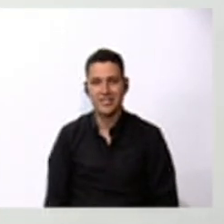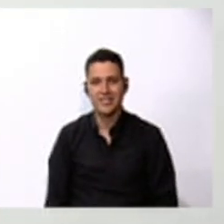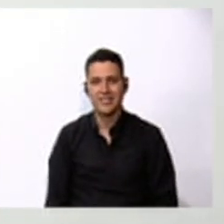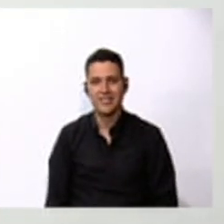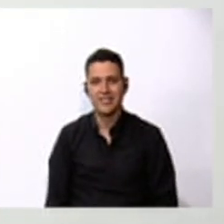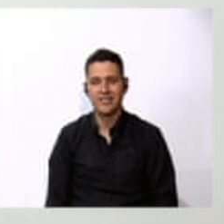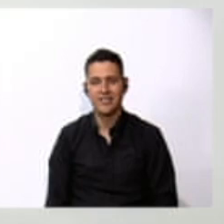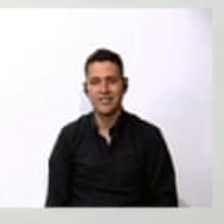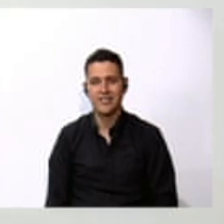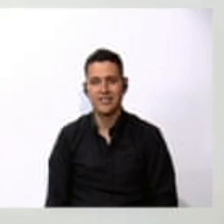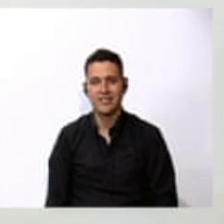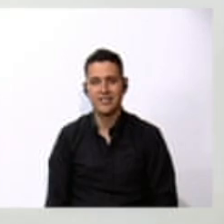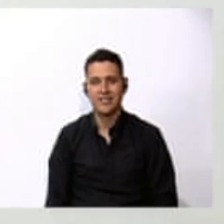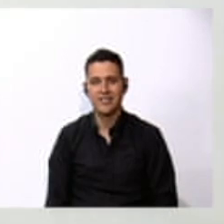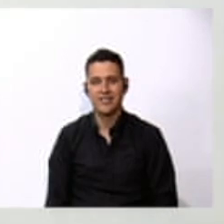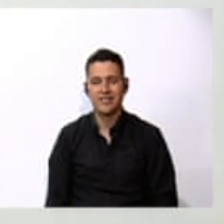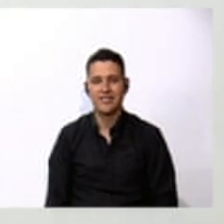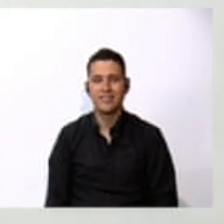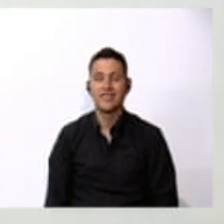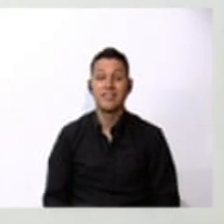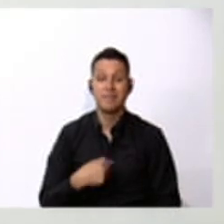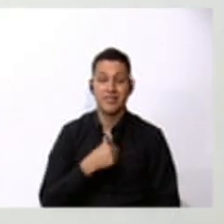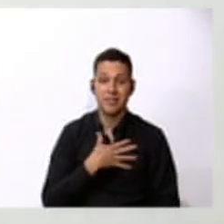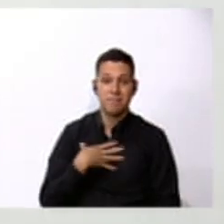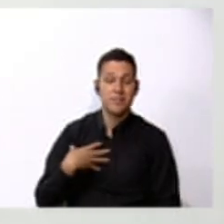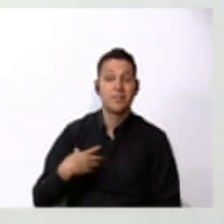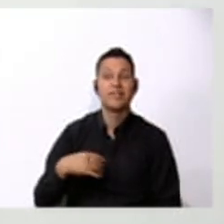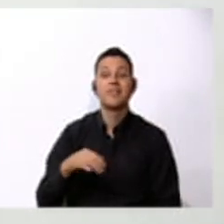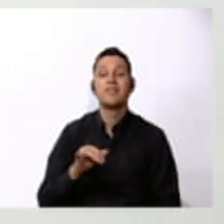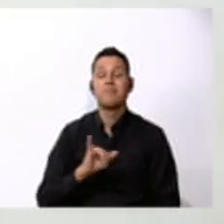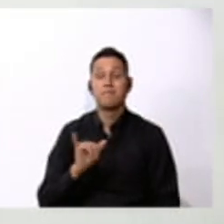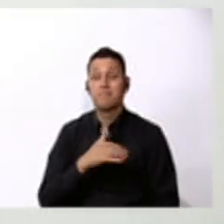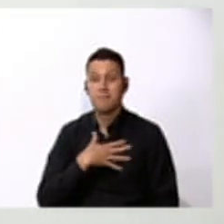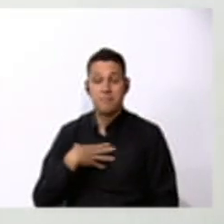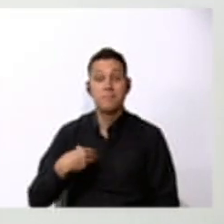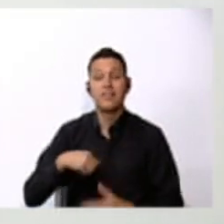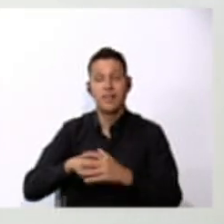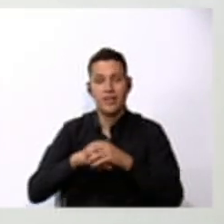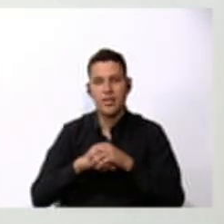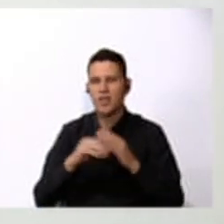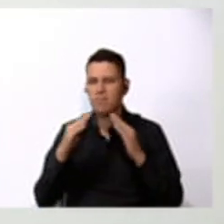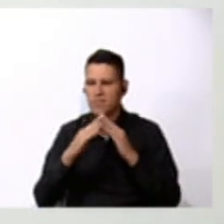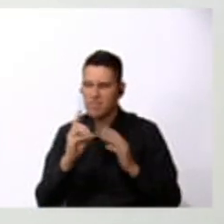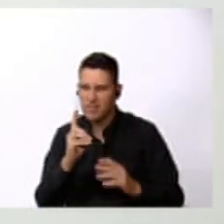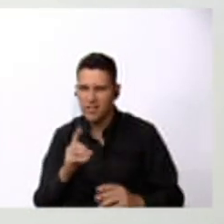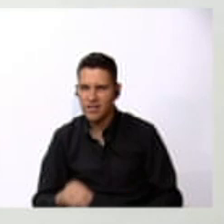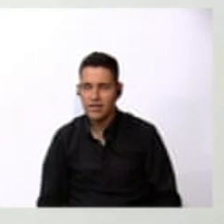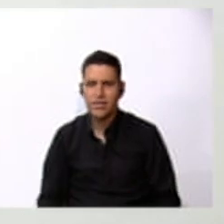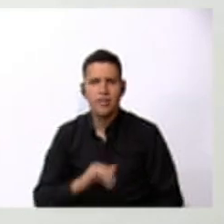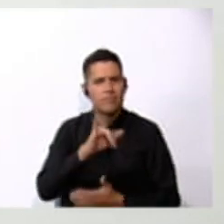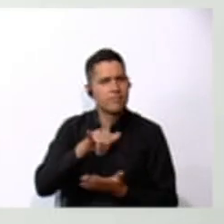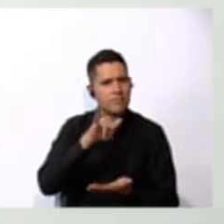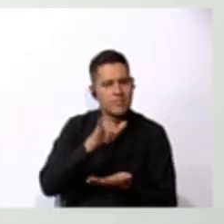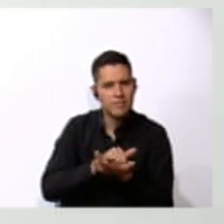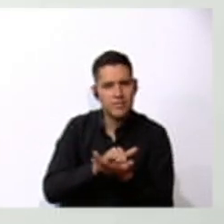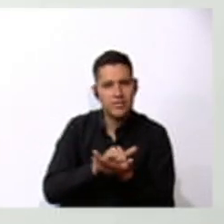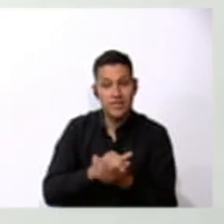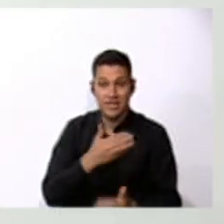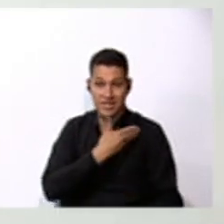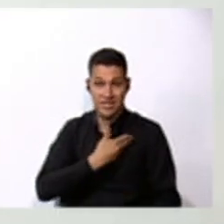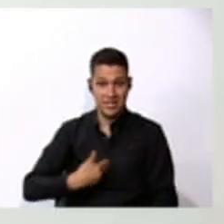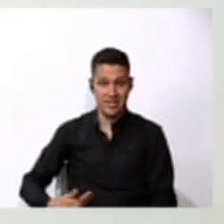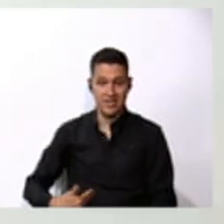Awesome. Me too. I love English. Where do you live? San Jose, Heredia,